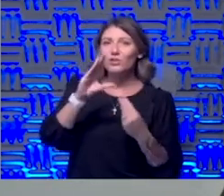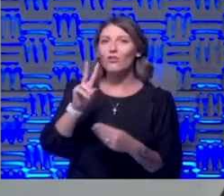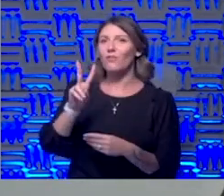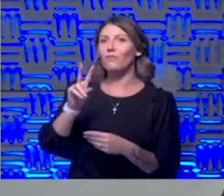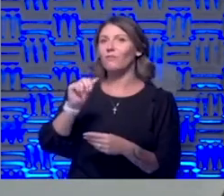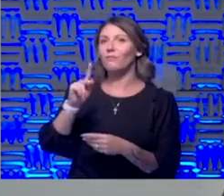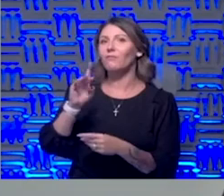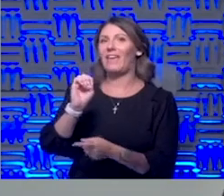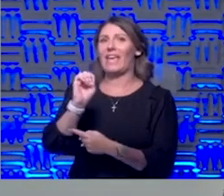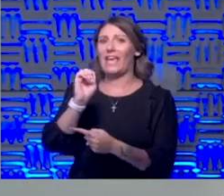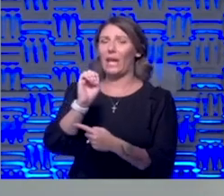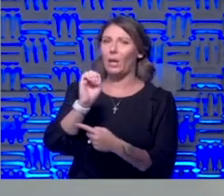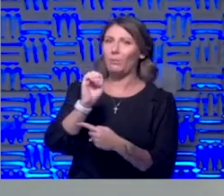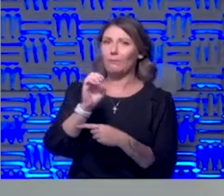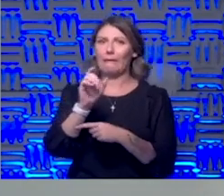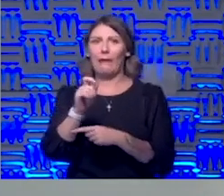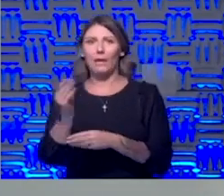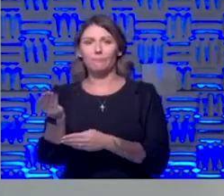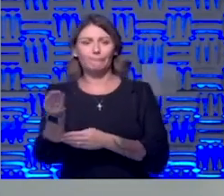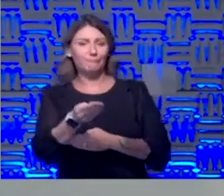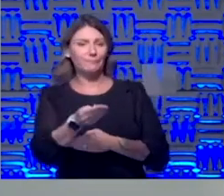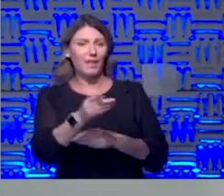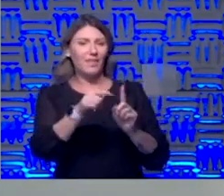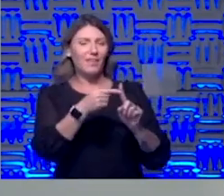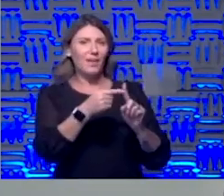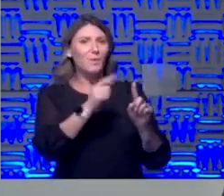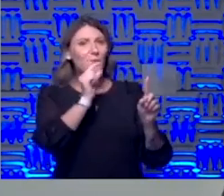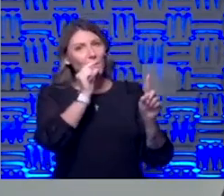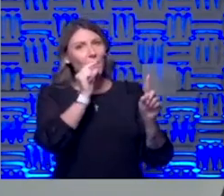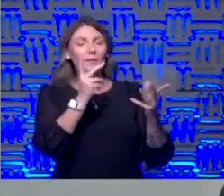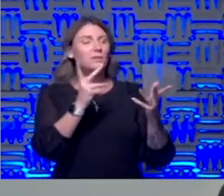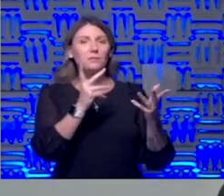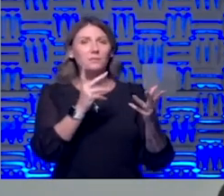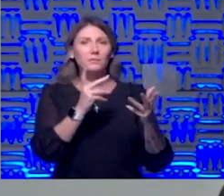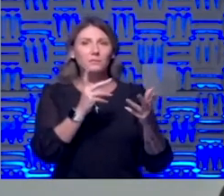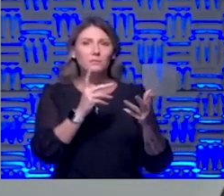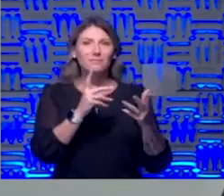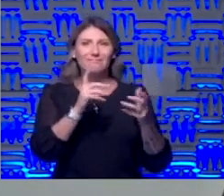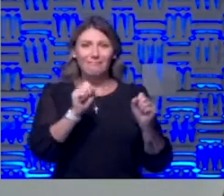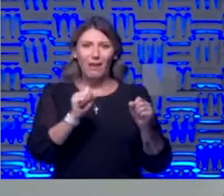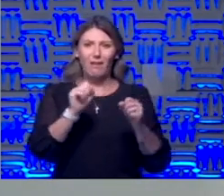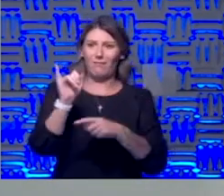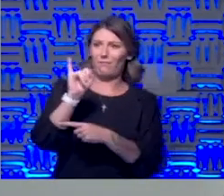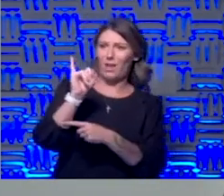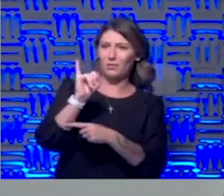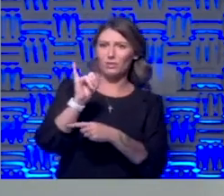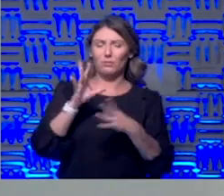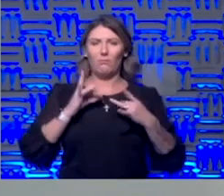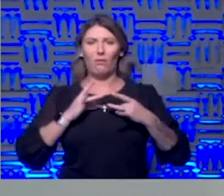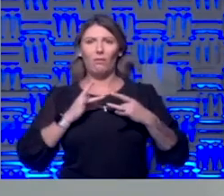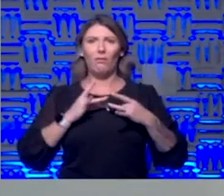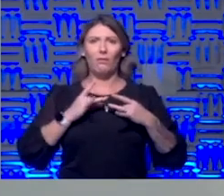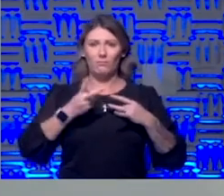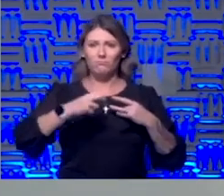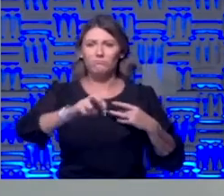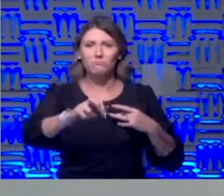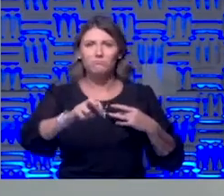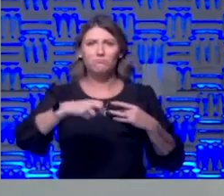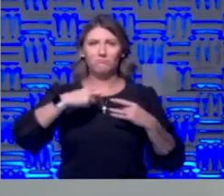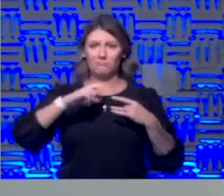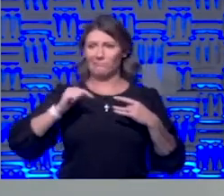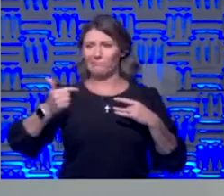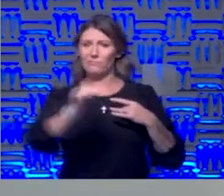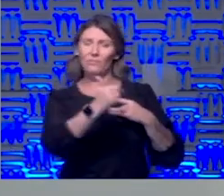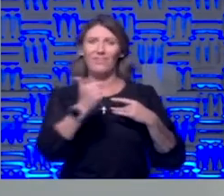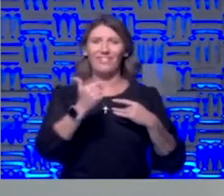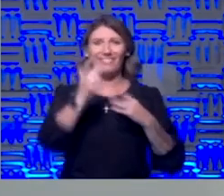well as a vector of passing information and an infection excuse me passing from one person to another so